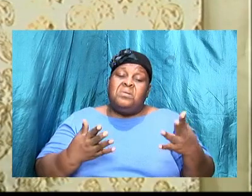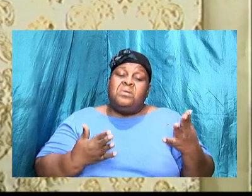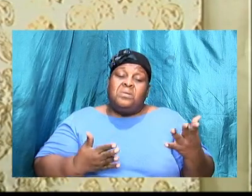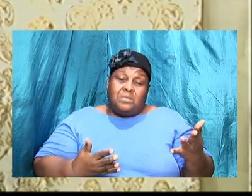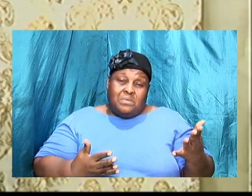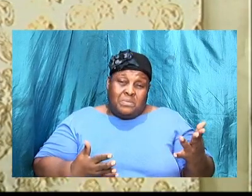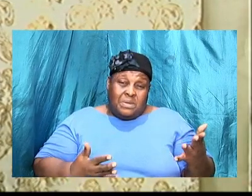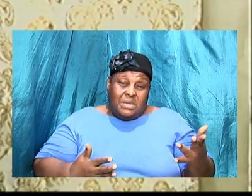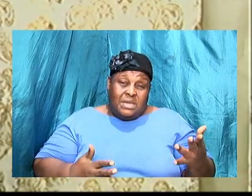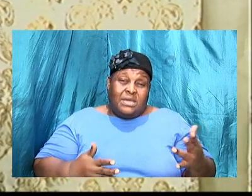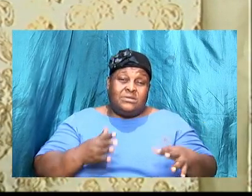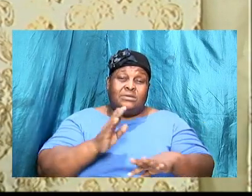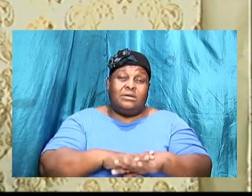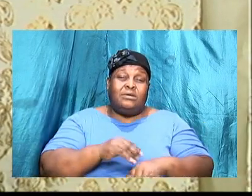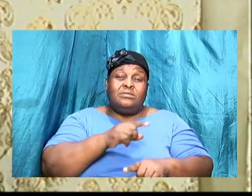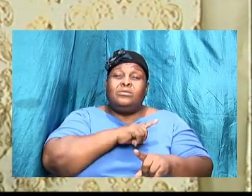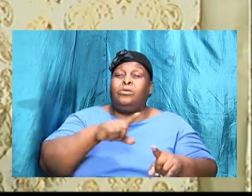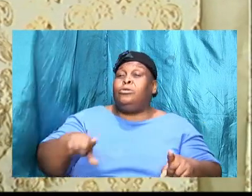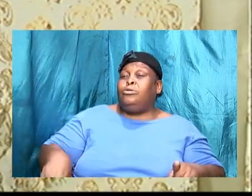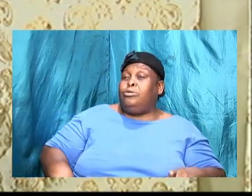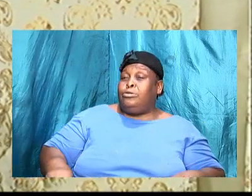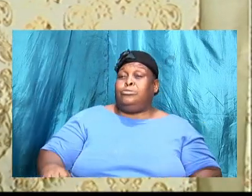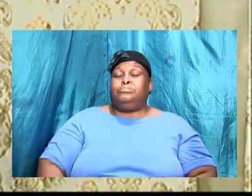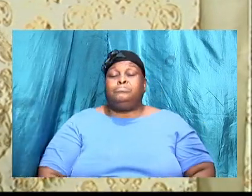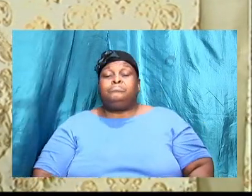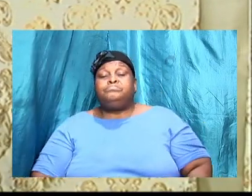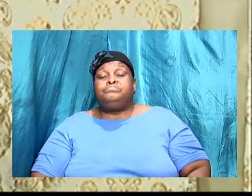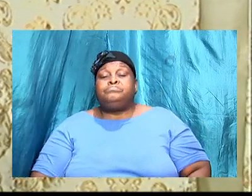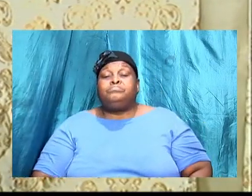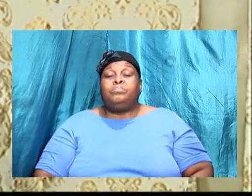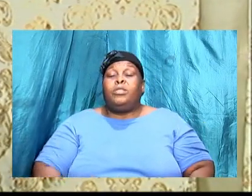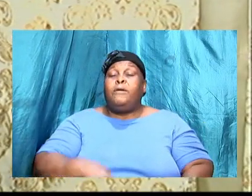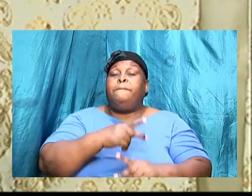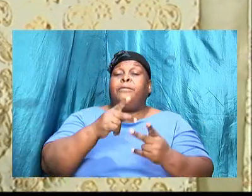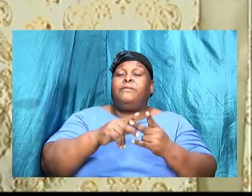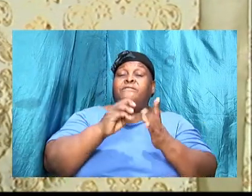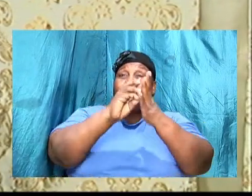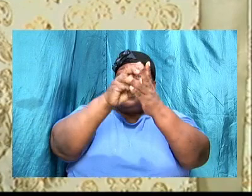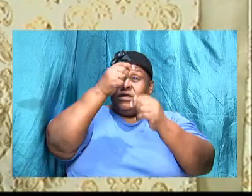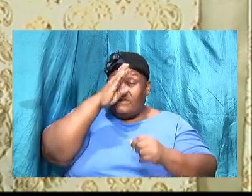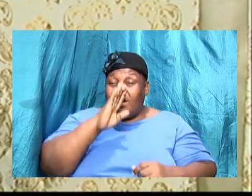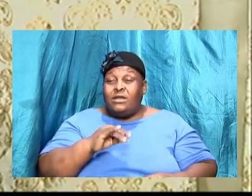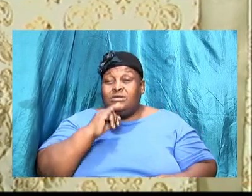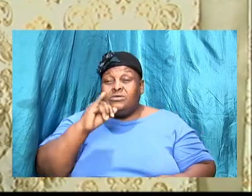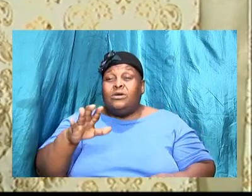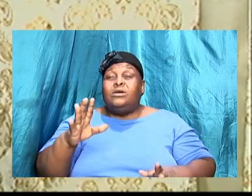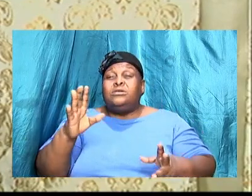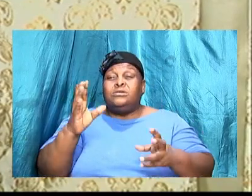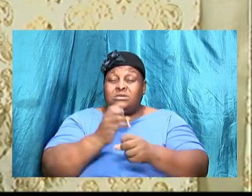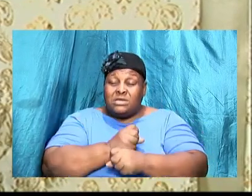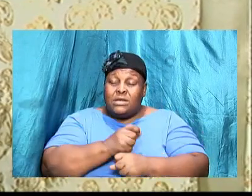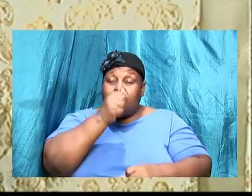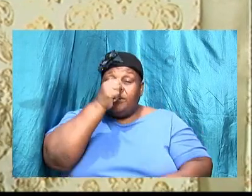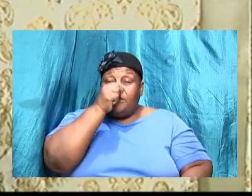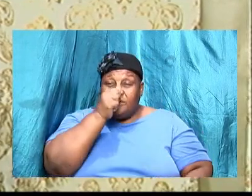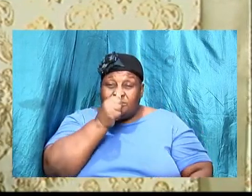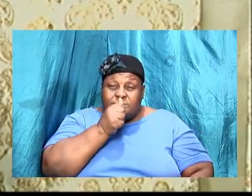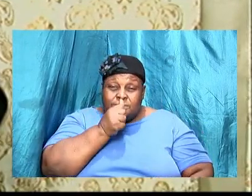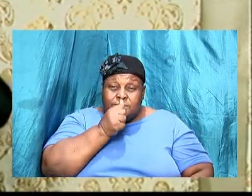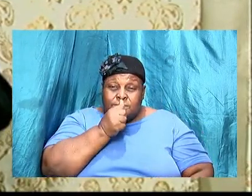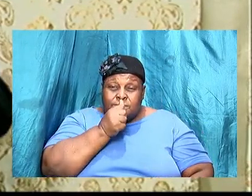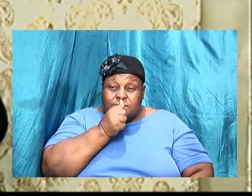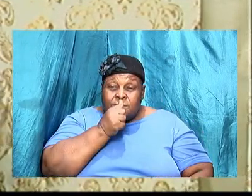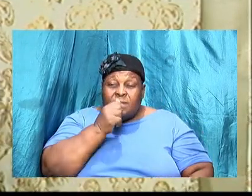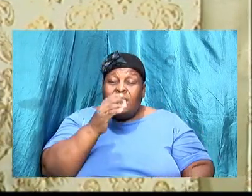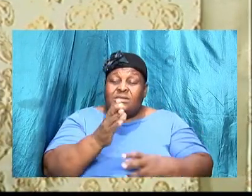of weeks ago, but let me re-emphasize. The perfect will of God is going to take patience and it's going